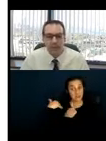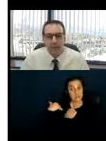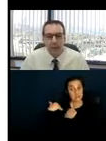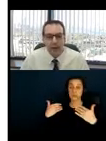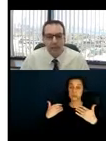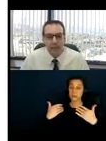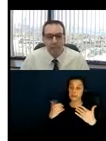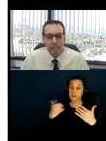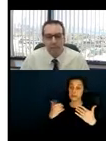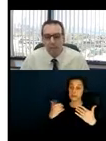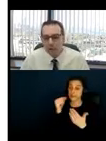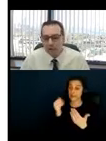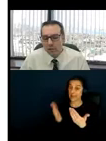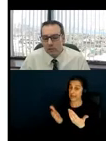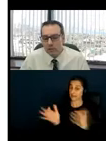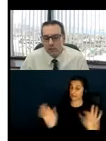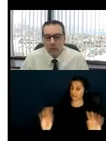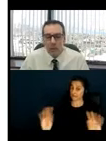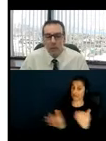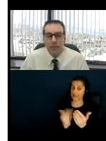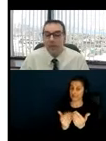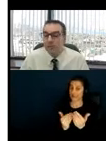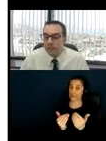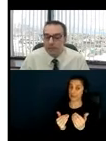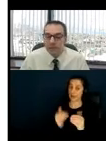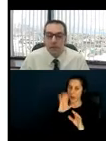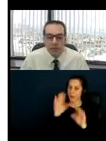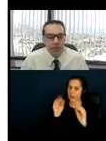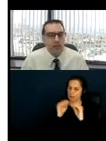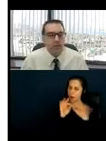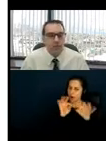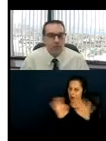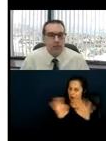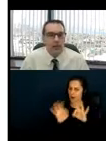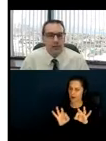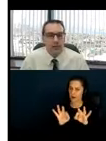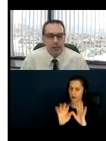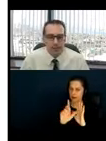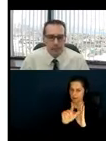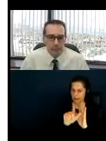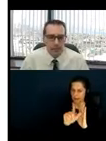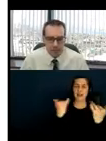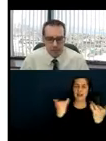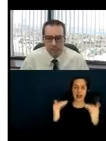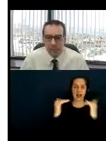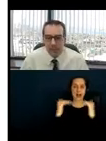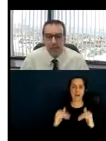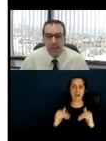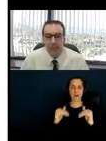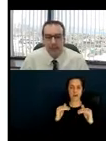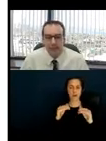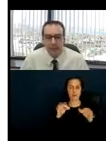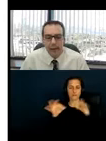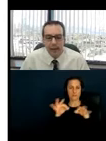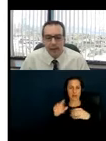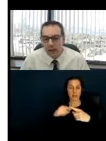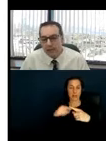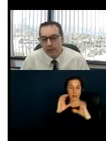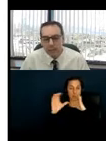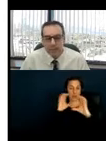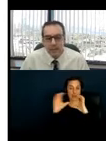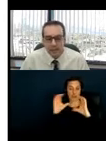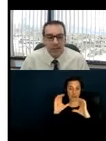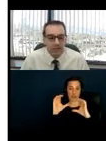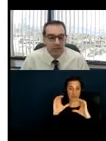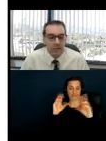But I want to continue on with the effective communication and ensuring that effective communication can be had. And there are a lot